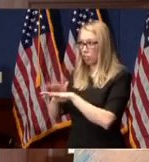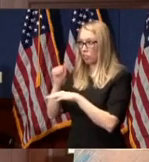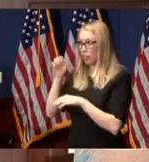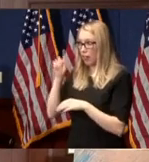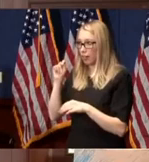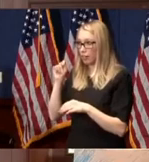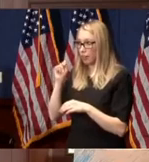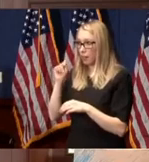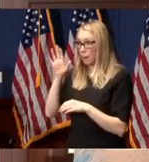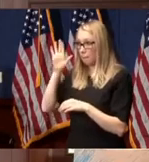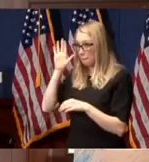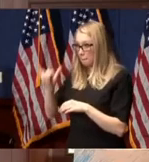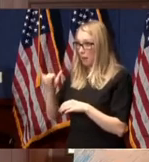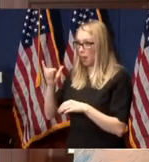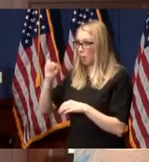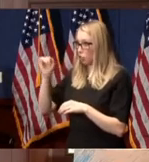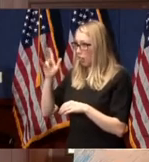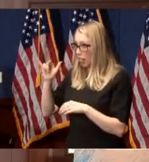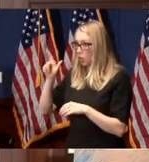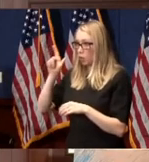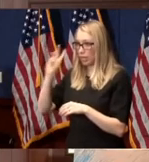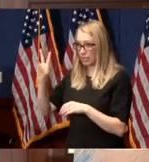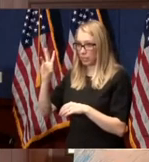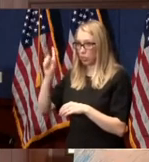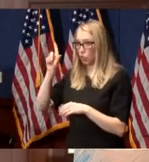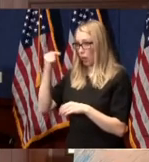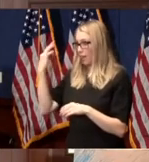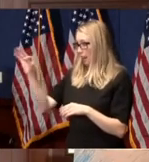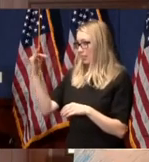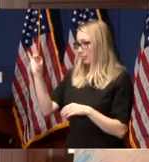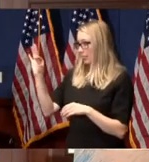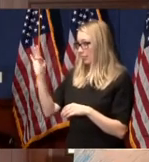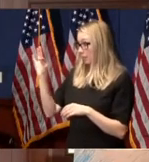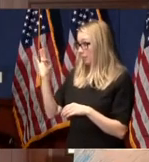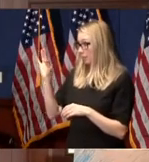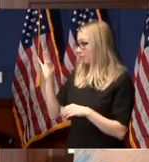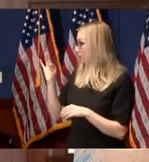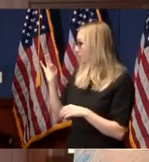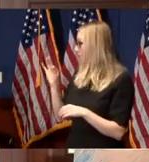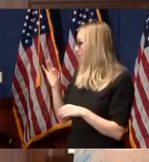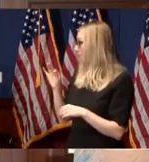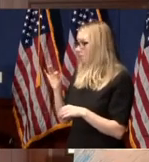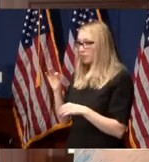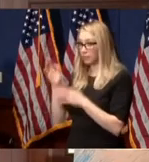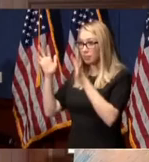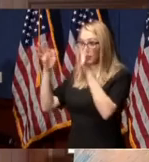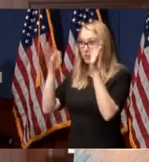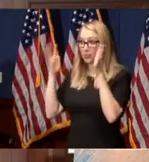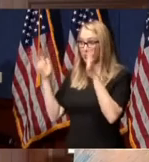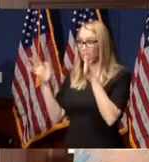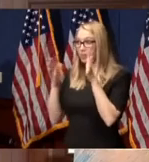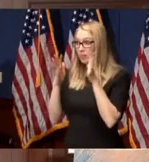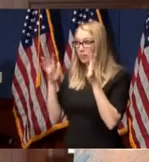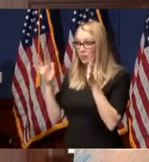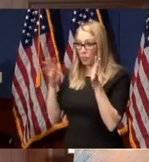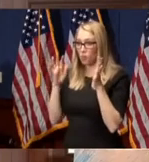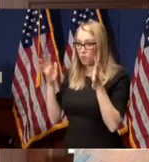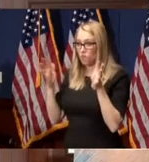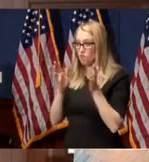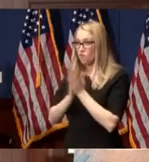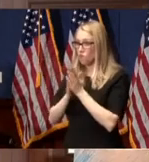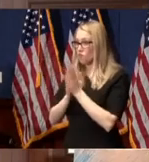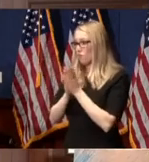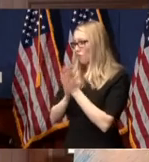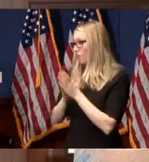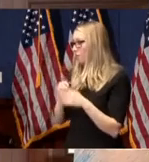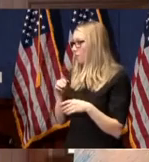Act by July 26, 2019. We can pass this bill, okay?